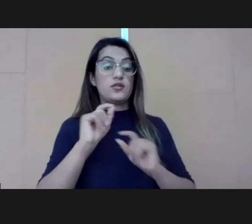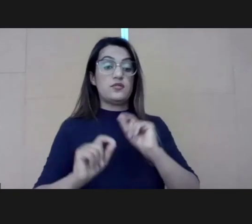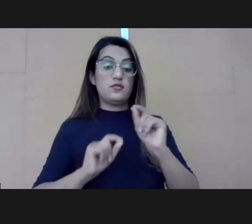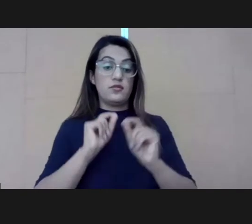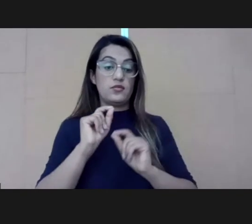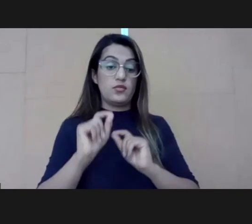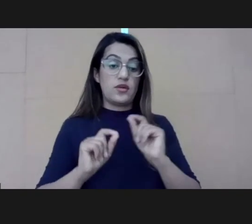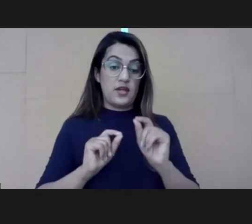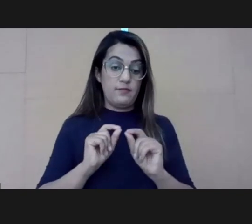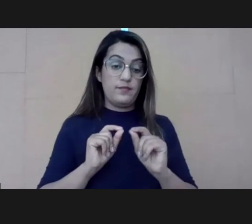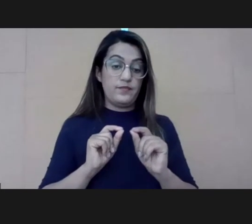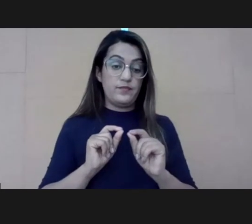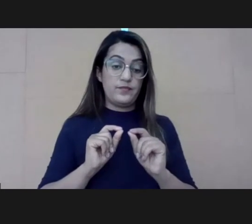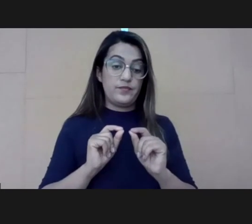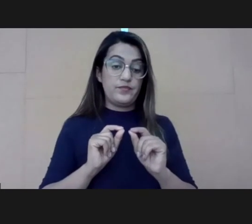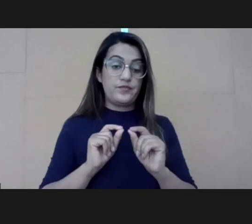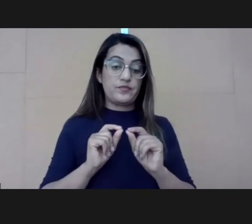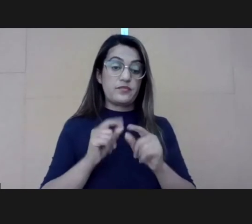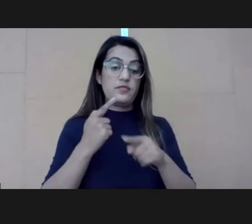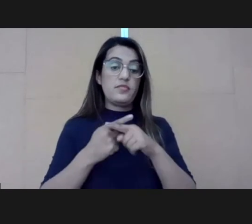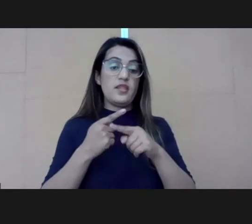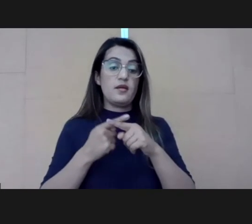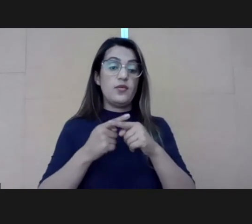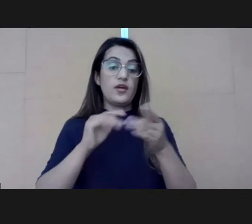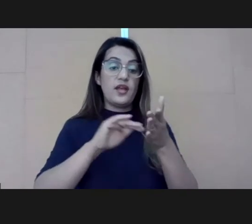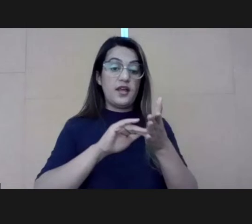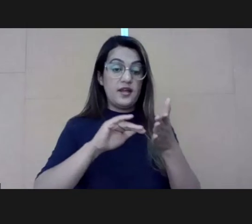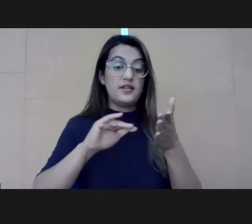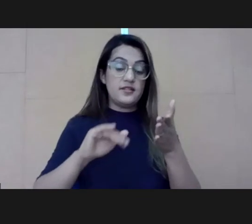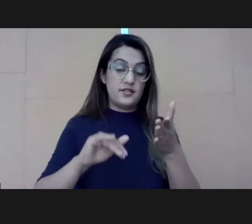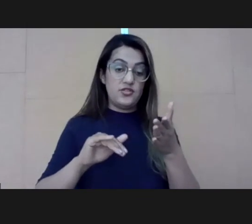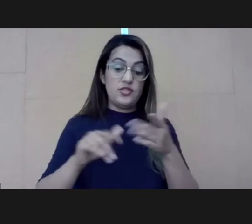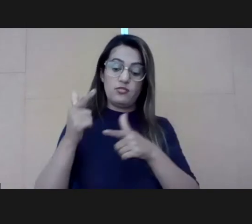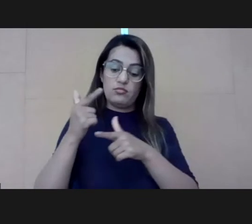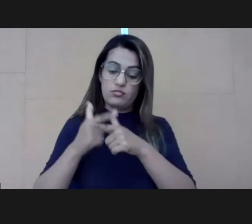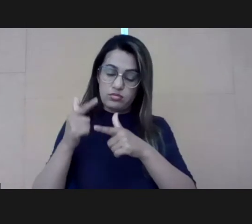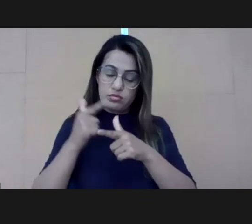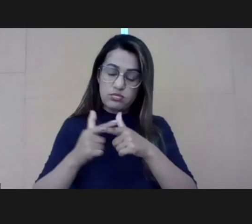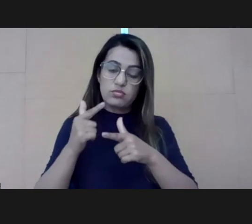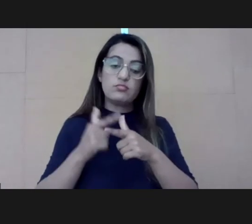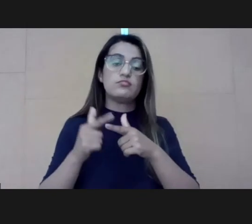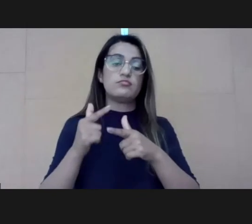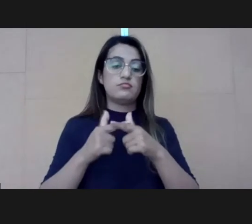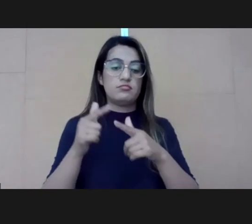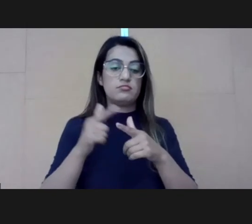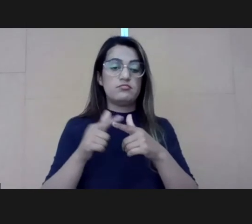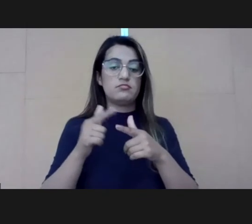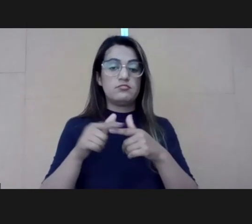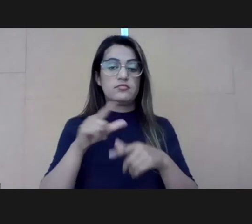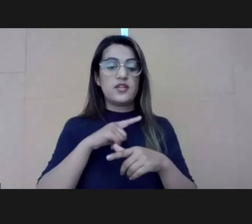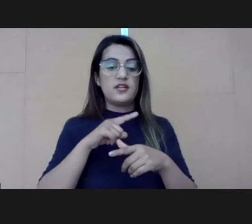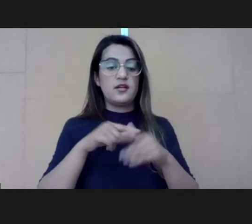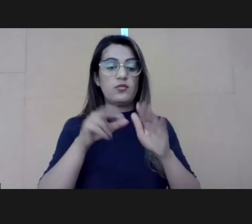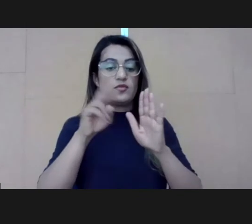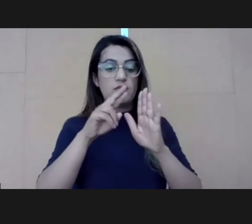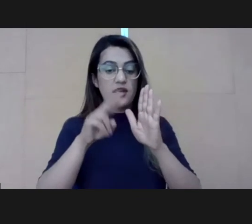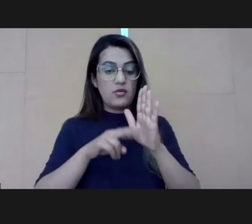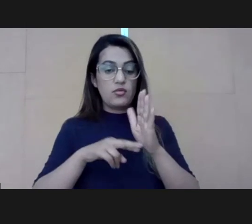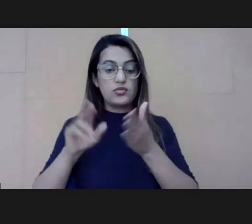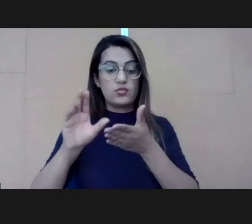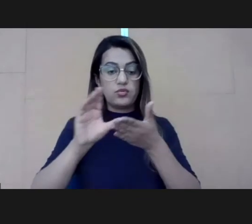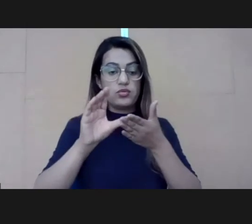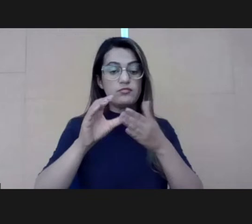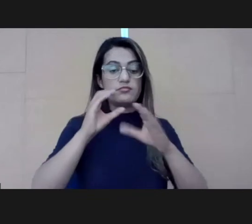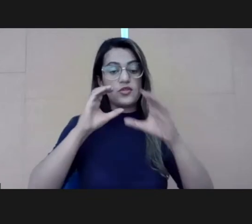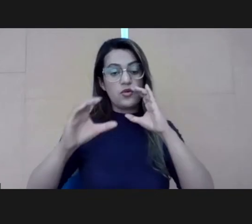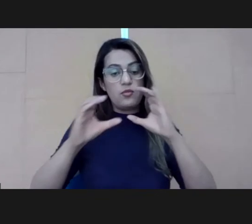stewards of people and resources and also communications. And so for many years in Canada, at least, the